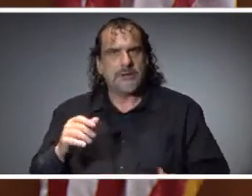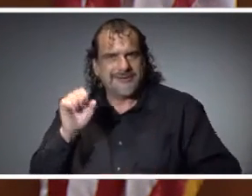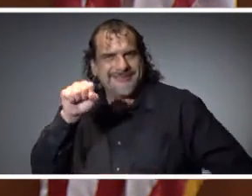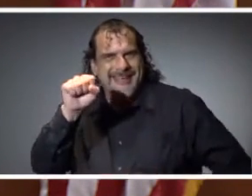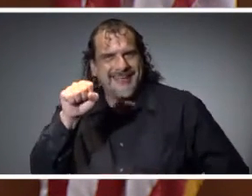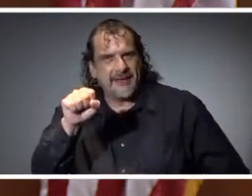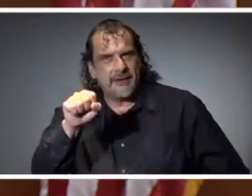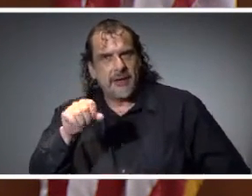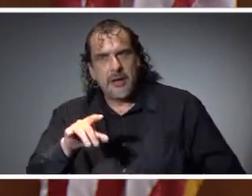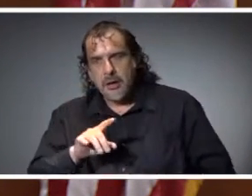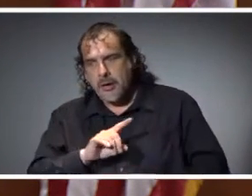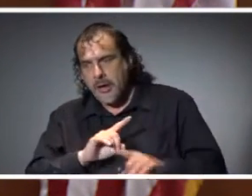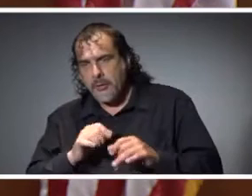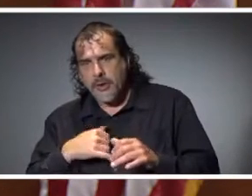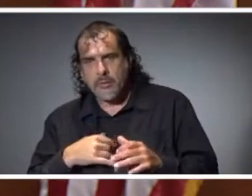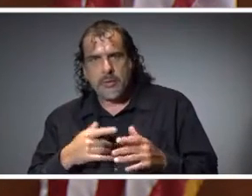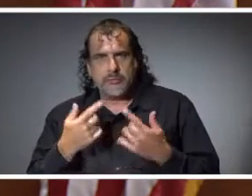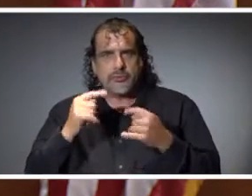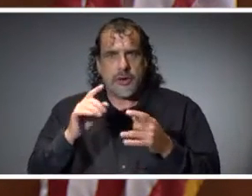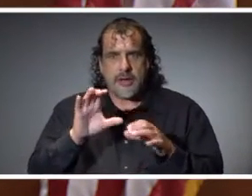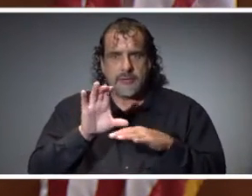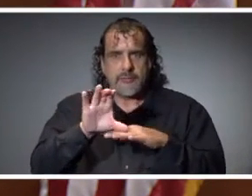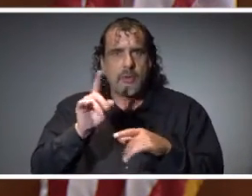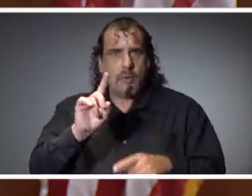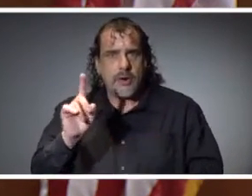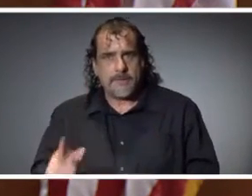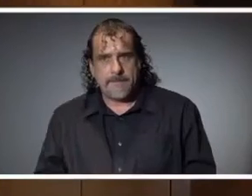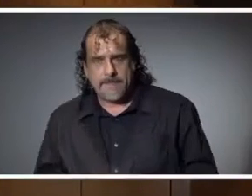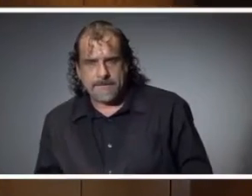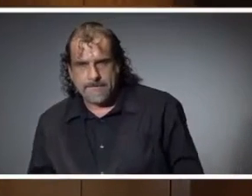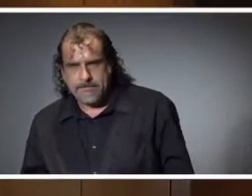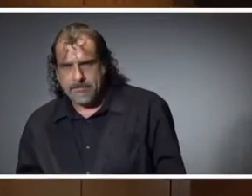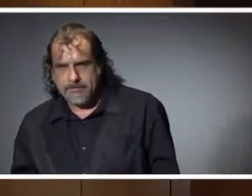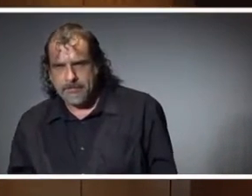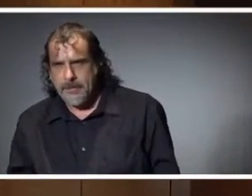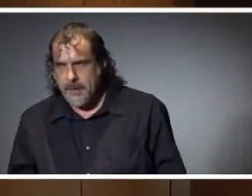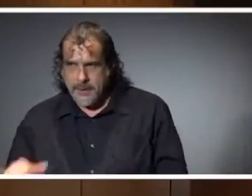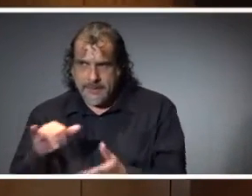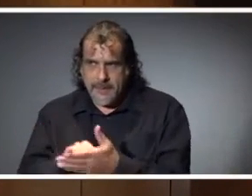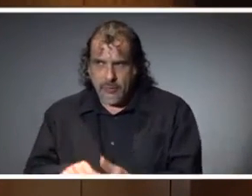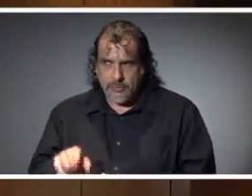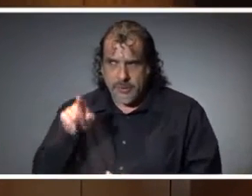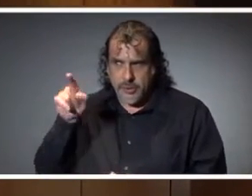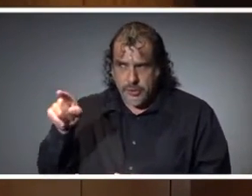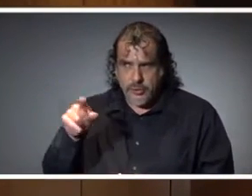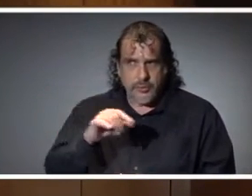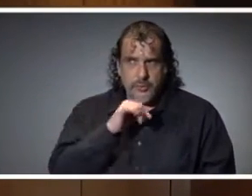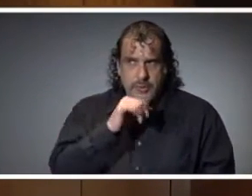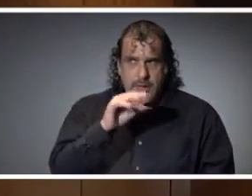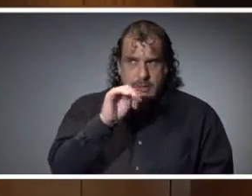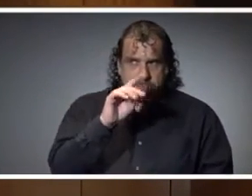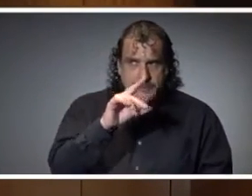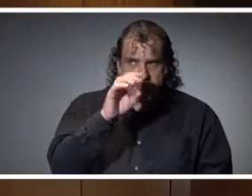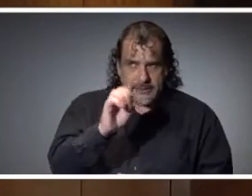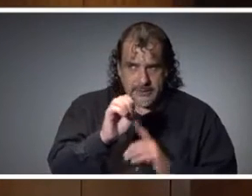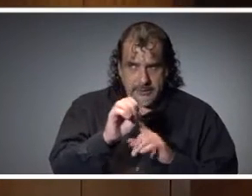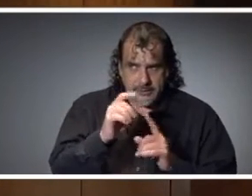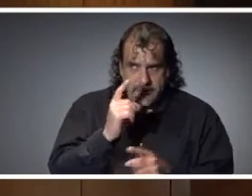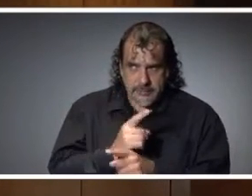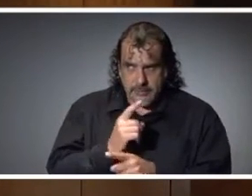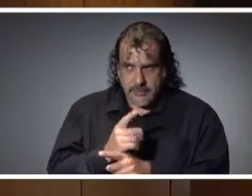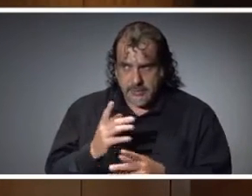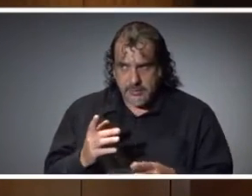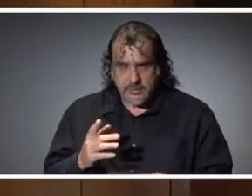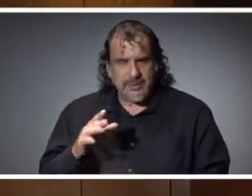look for ways in which to make that happen that would be you not MDE from what MDE is saying well